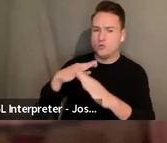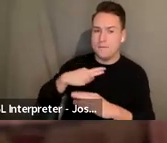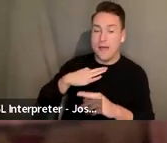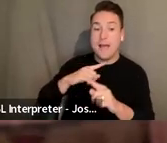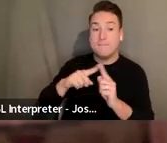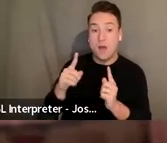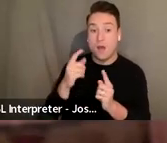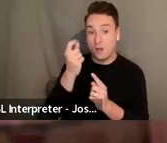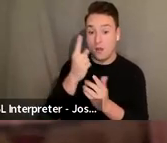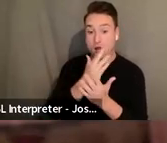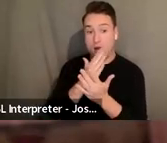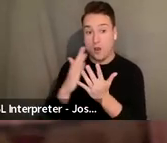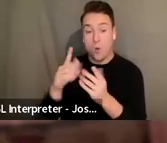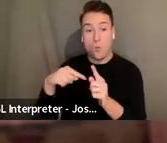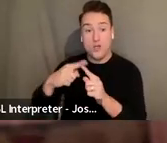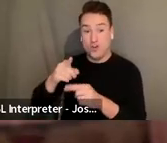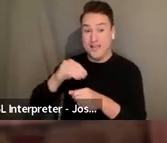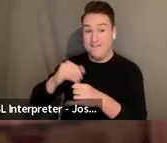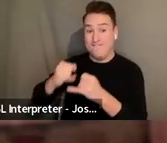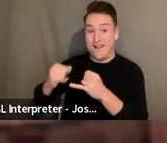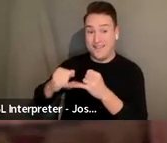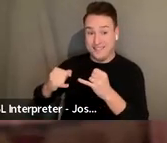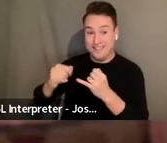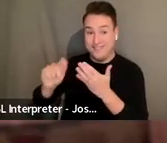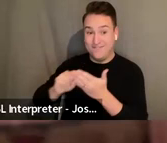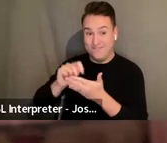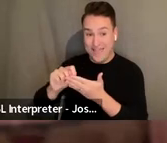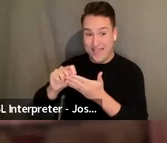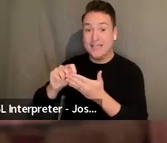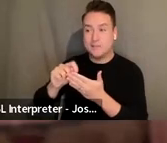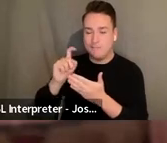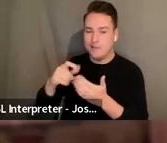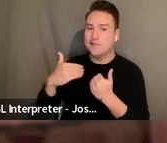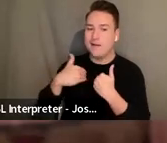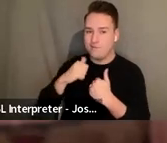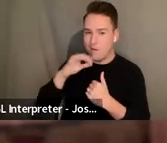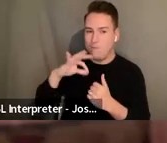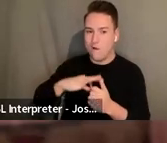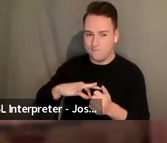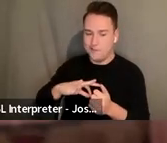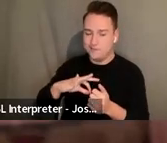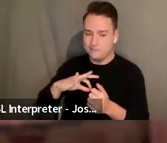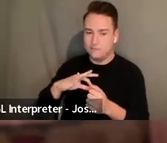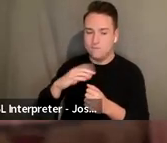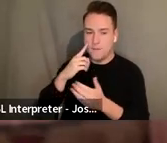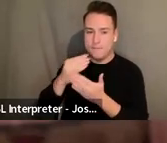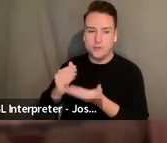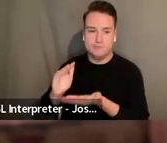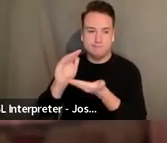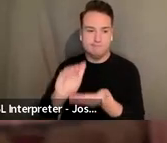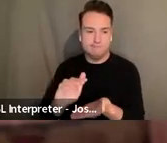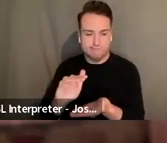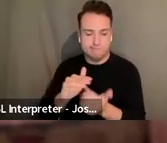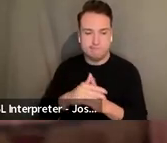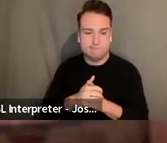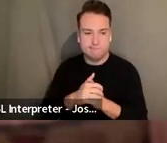once you're in the finalist phase in order for funds to actually be distributed to you. Again, for the eligibility, you need to